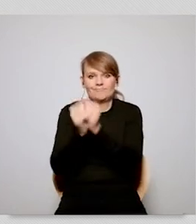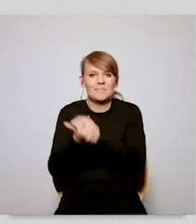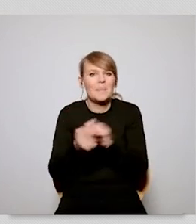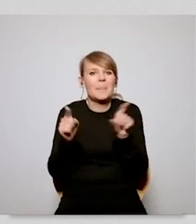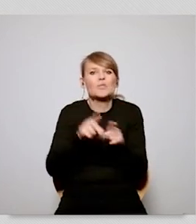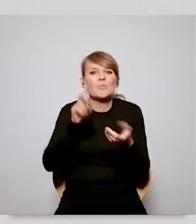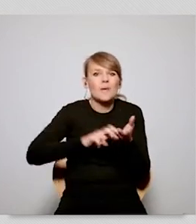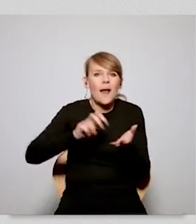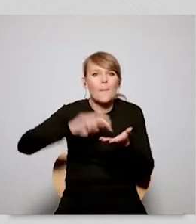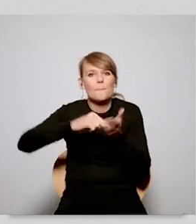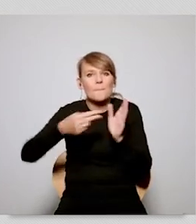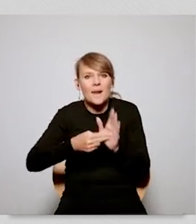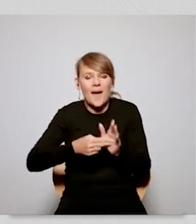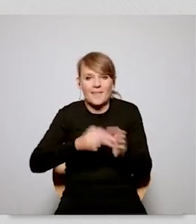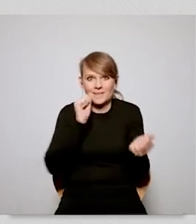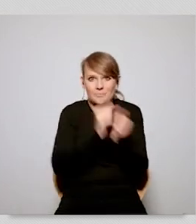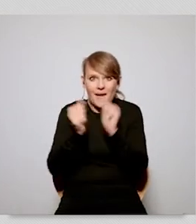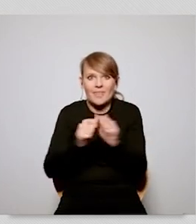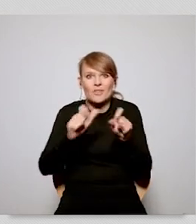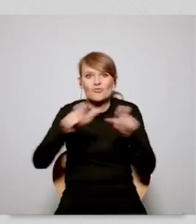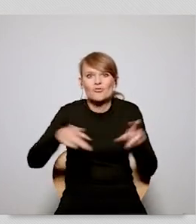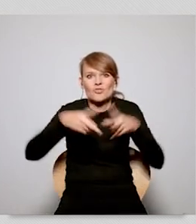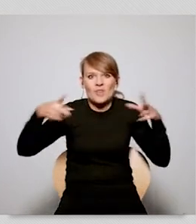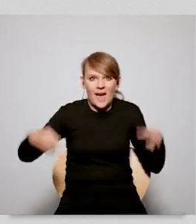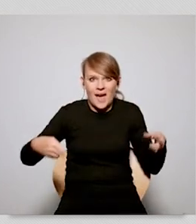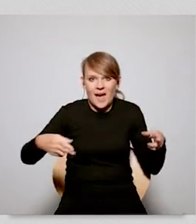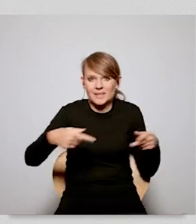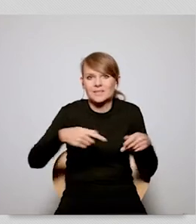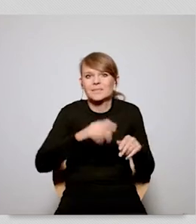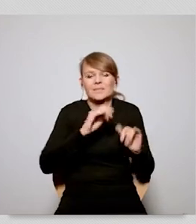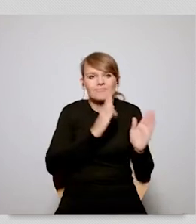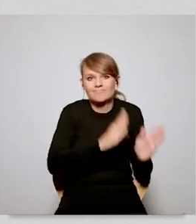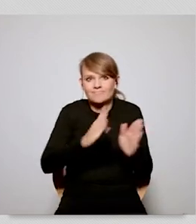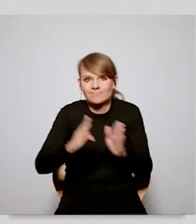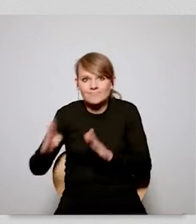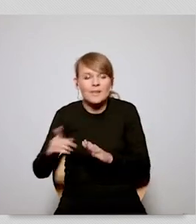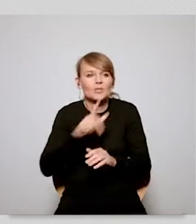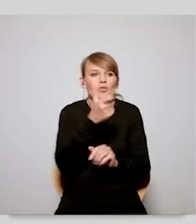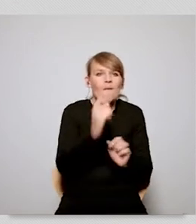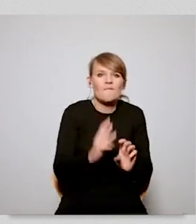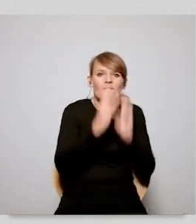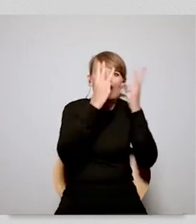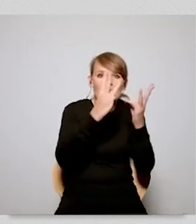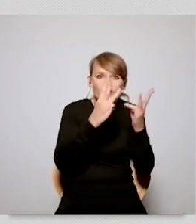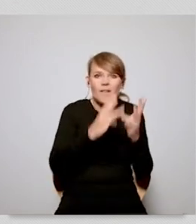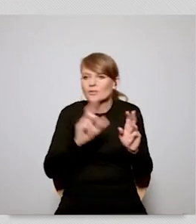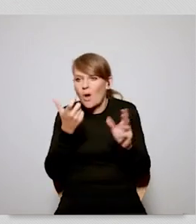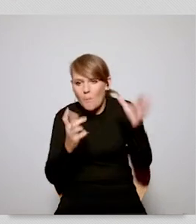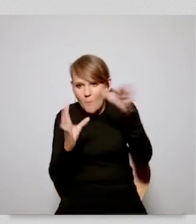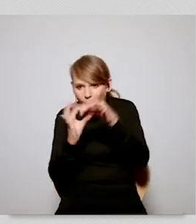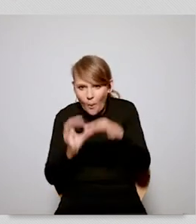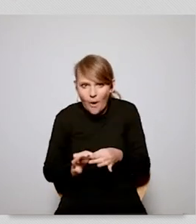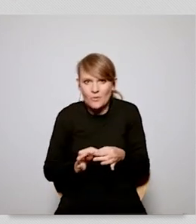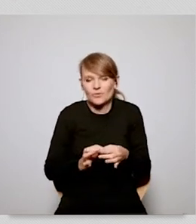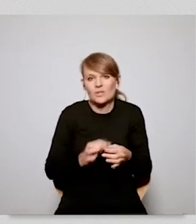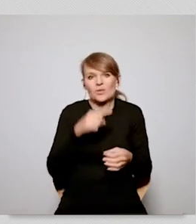populist messaging and no plumbing and also no oversight and we don't have an overview